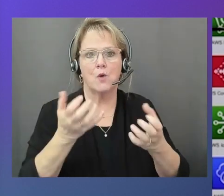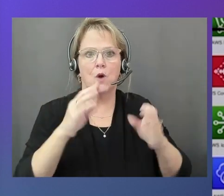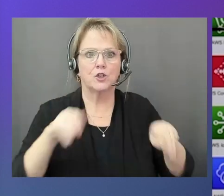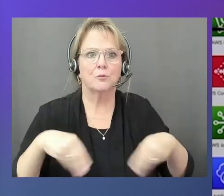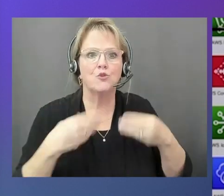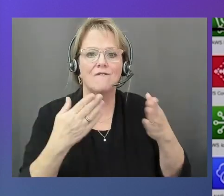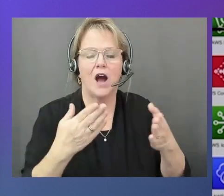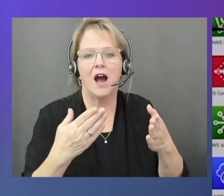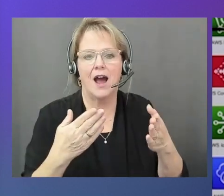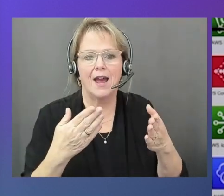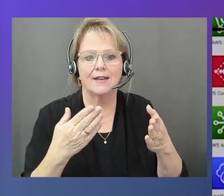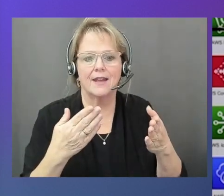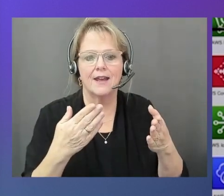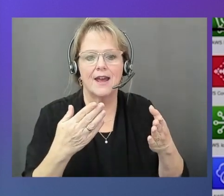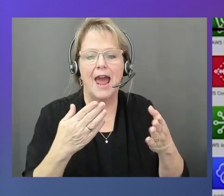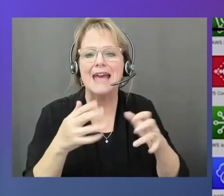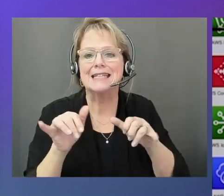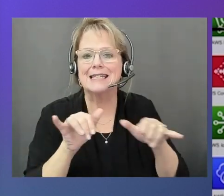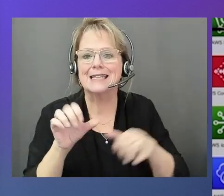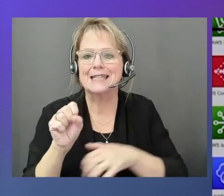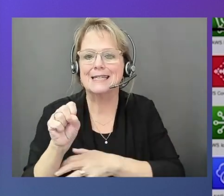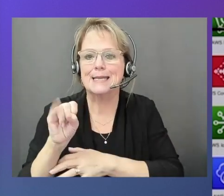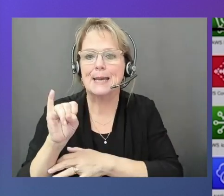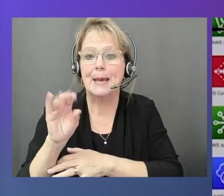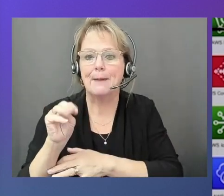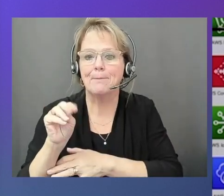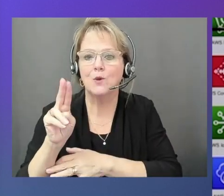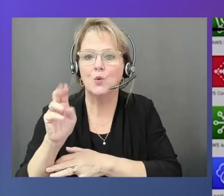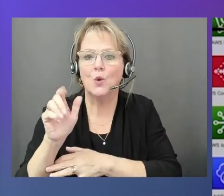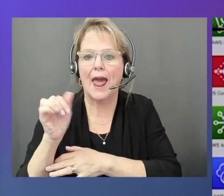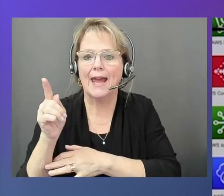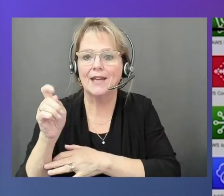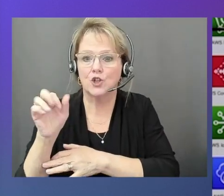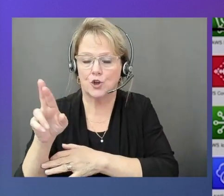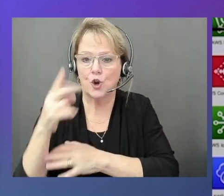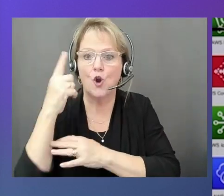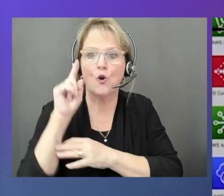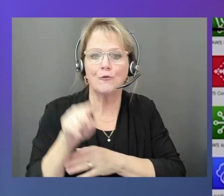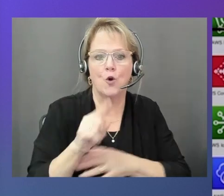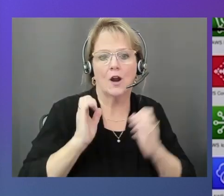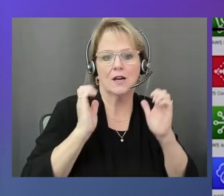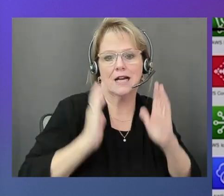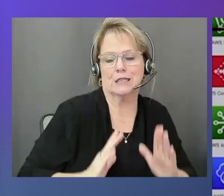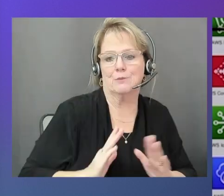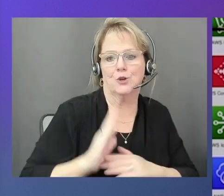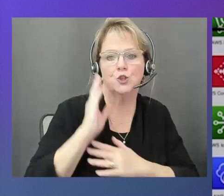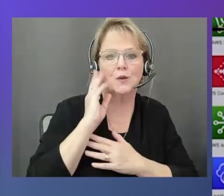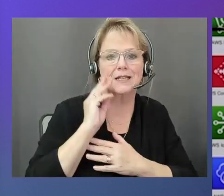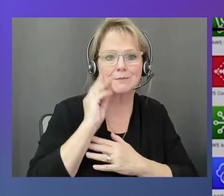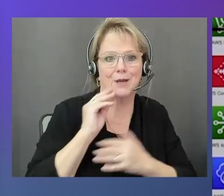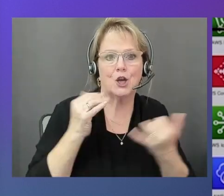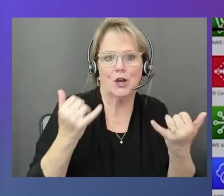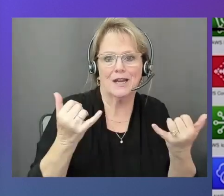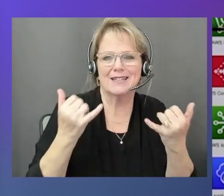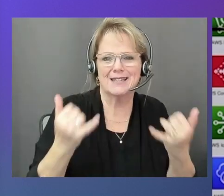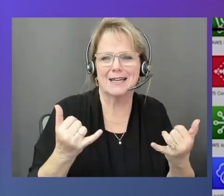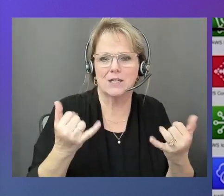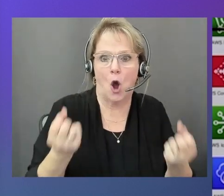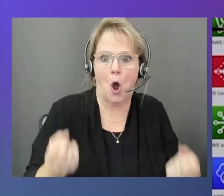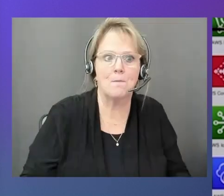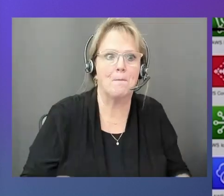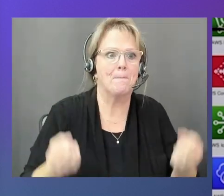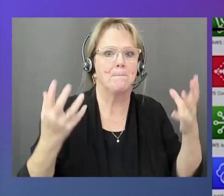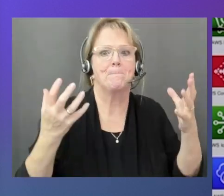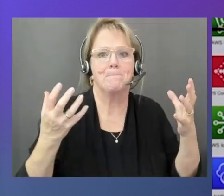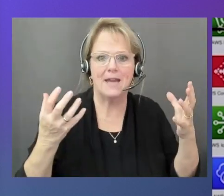for customers to experience this Fleetwise on large quantity of vehicles. So